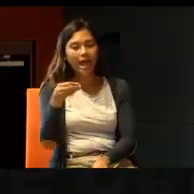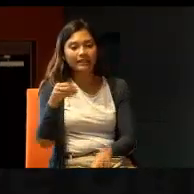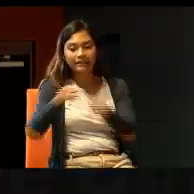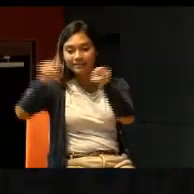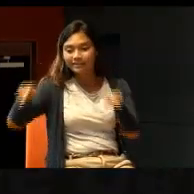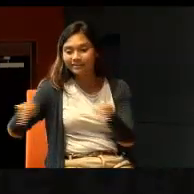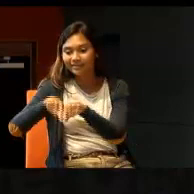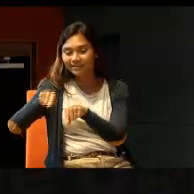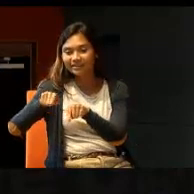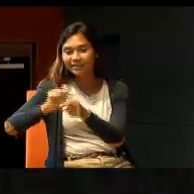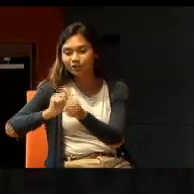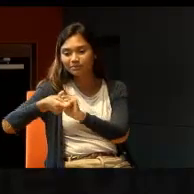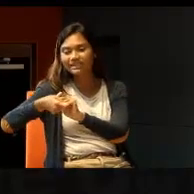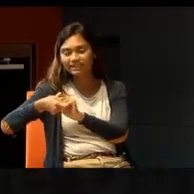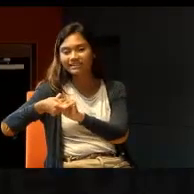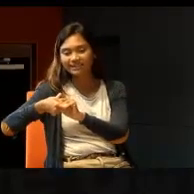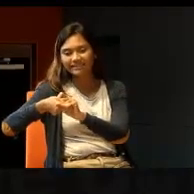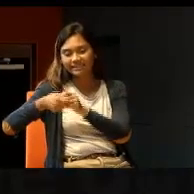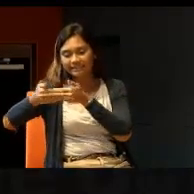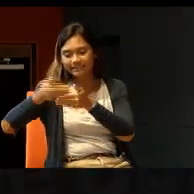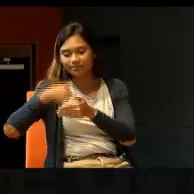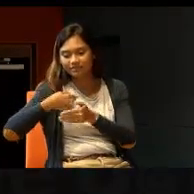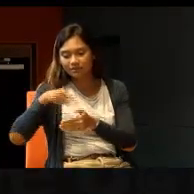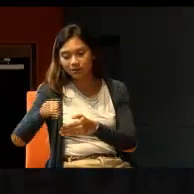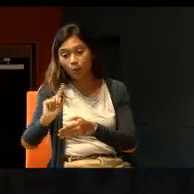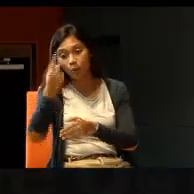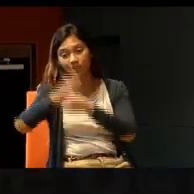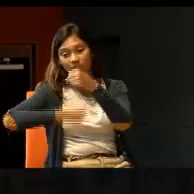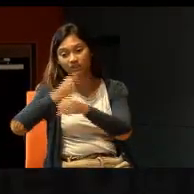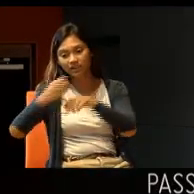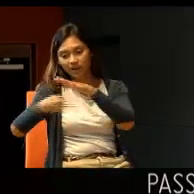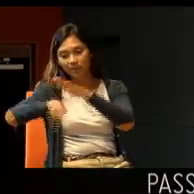right to my desk. That was the only year, I could understand my teacher.